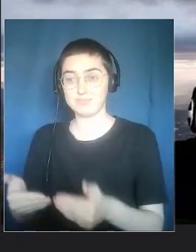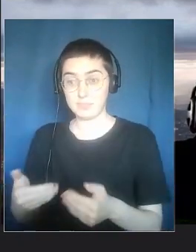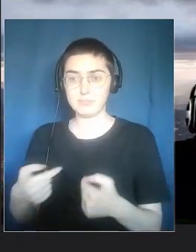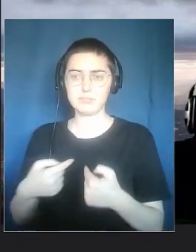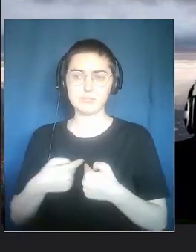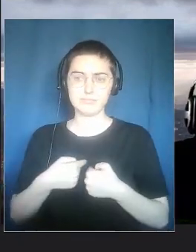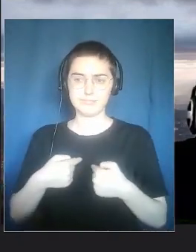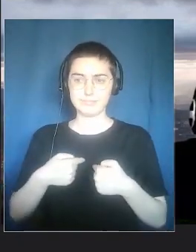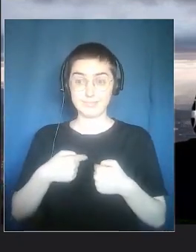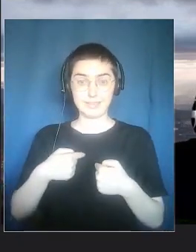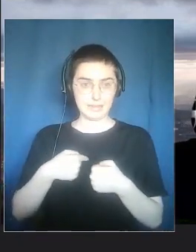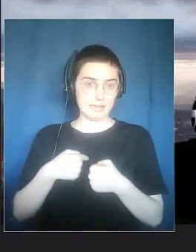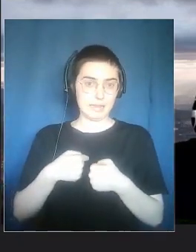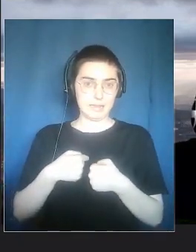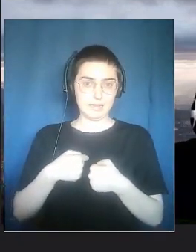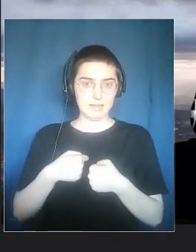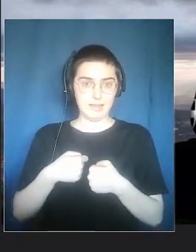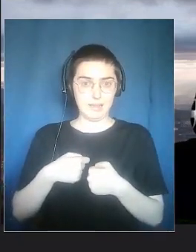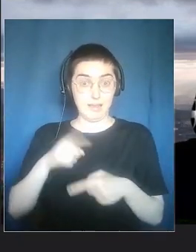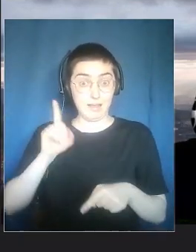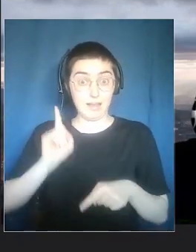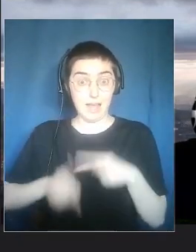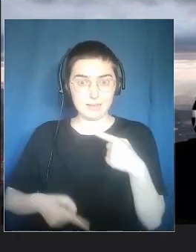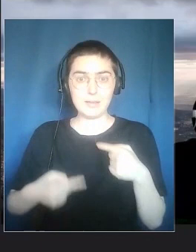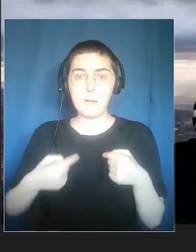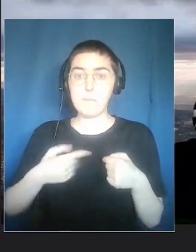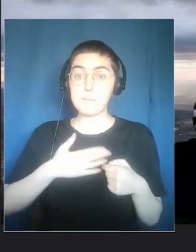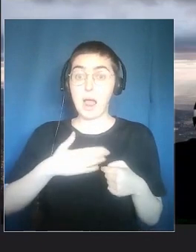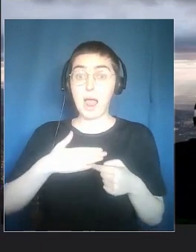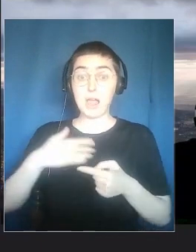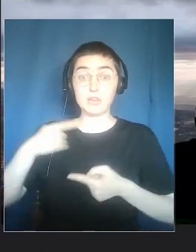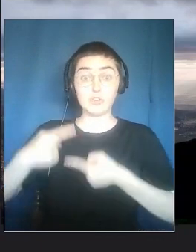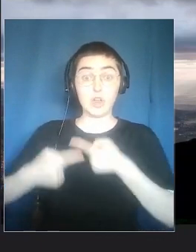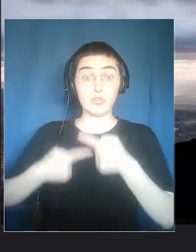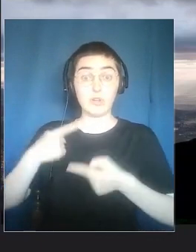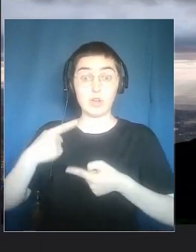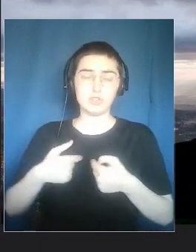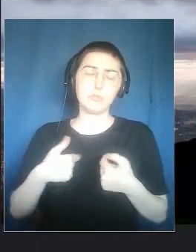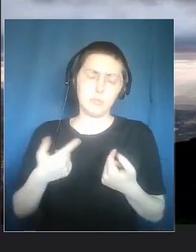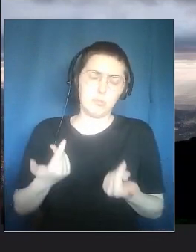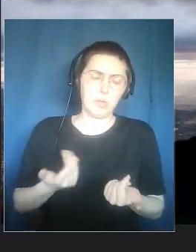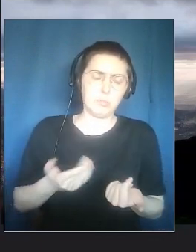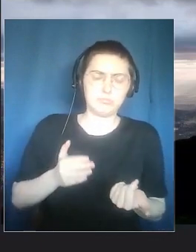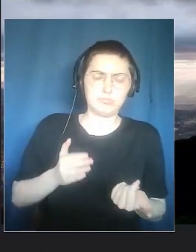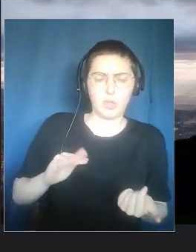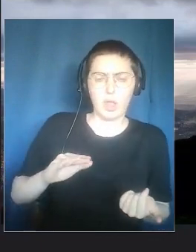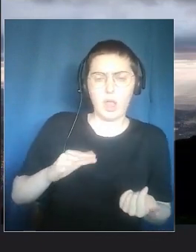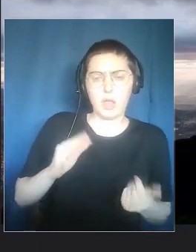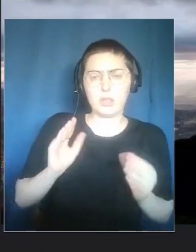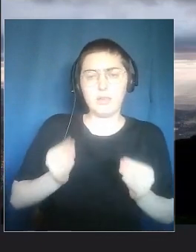It's even, it's already far from my language, because I'm no longer